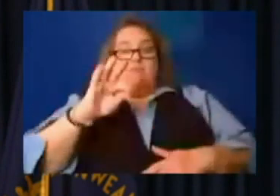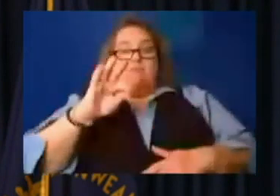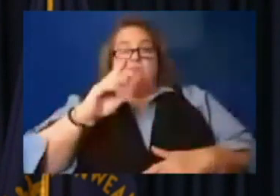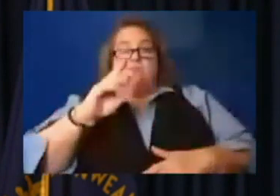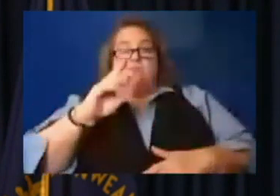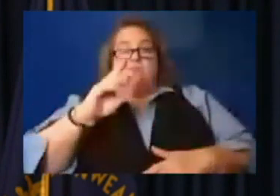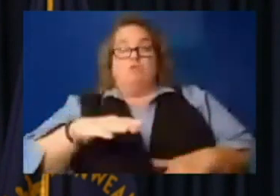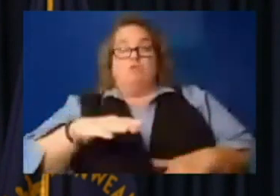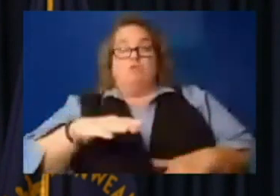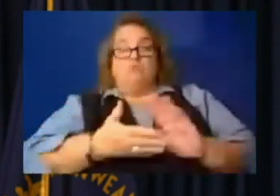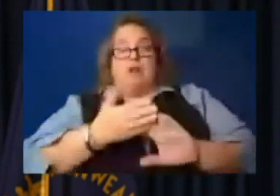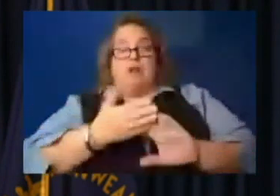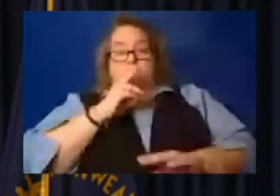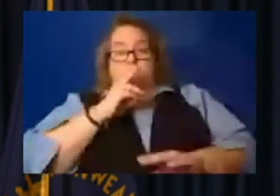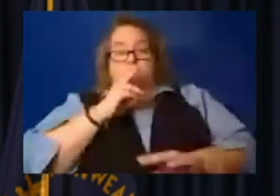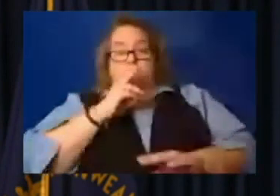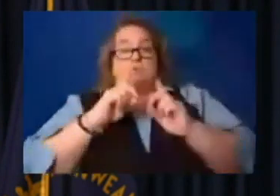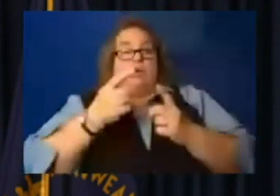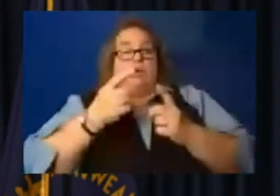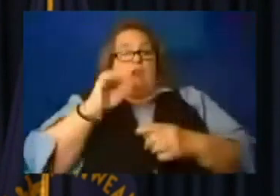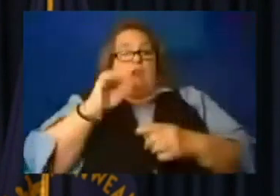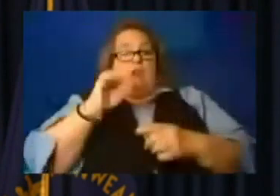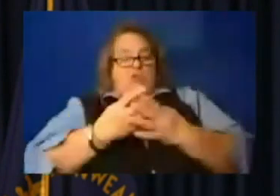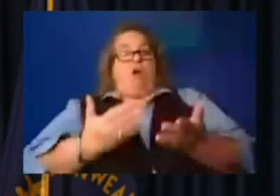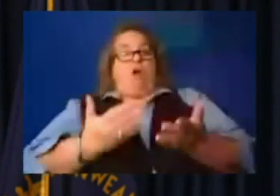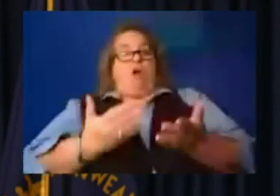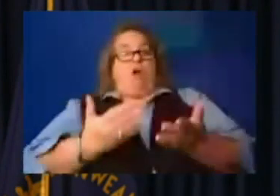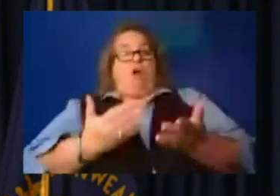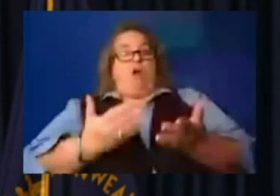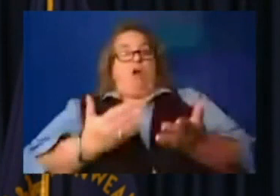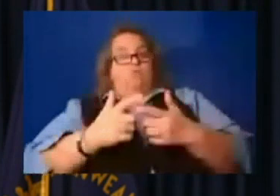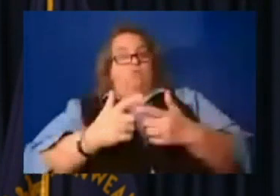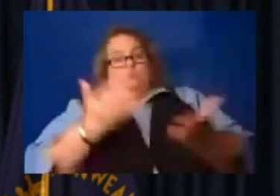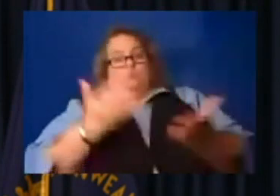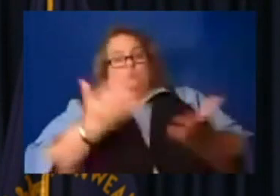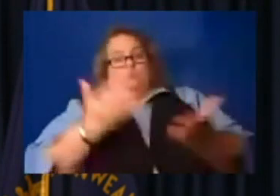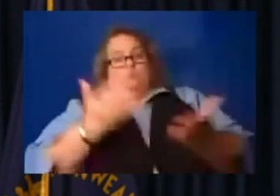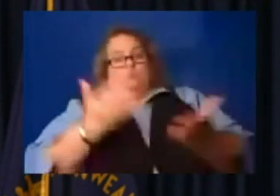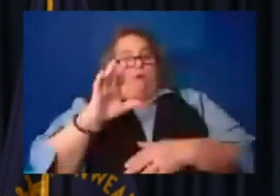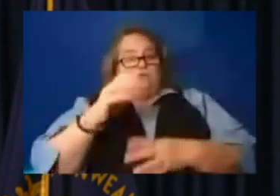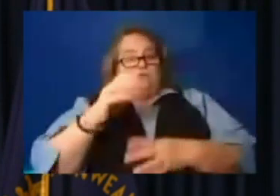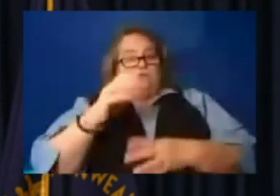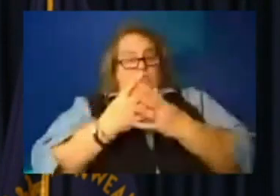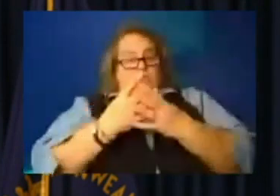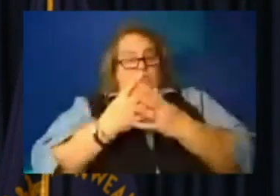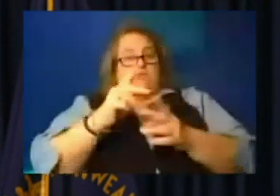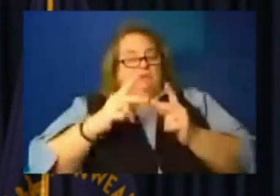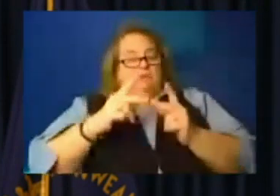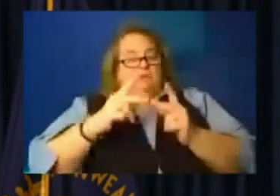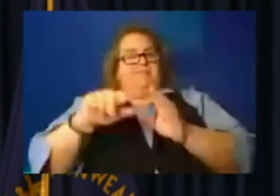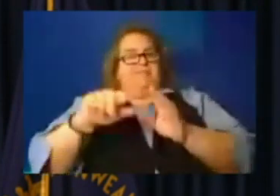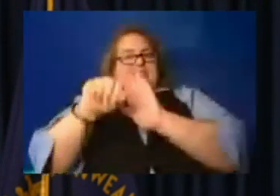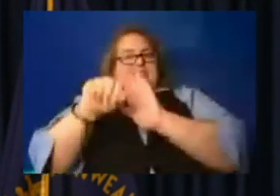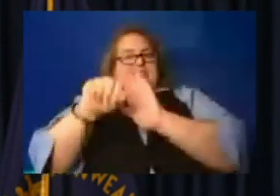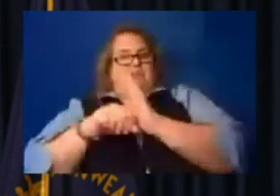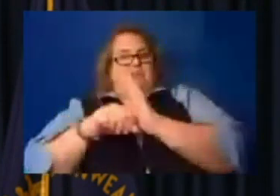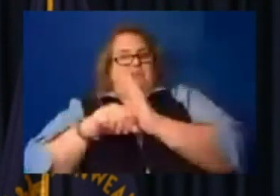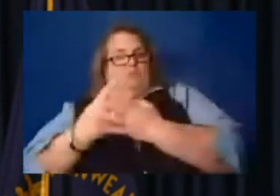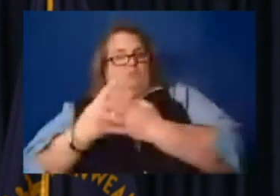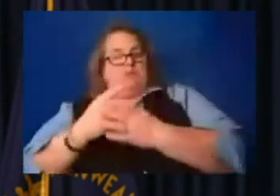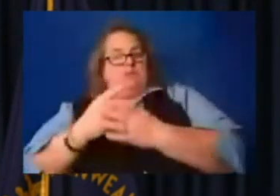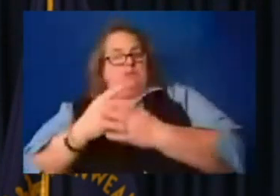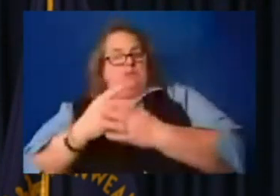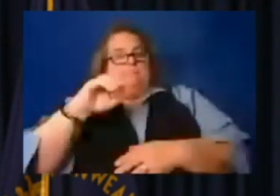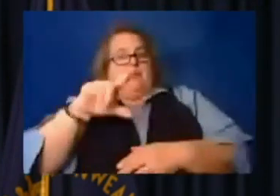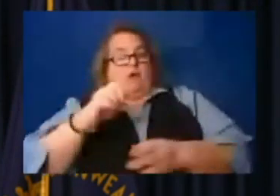more than 100 inmates from their facility to state prisons. Male inmates were transferred to the Eastern Kentucky Correctional Complex. Female